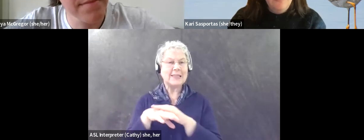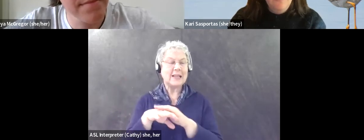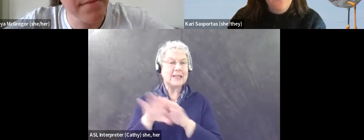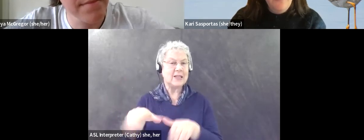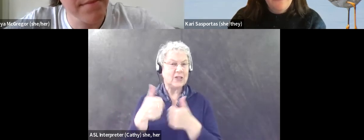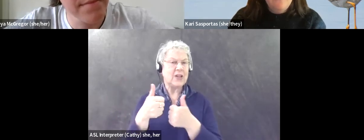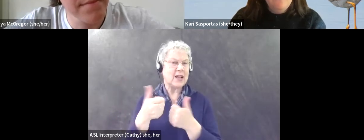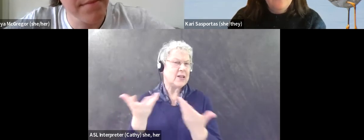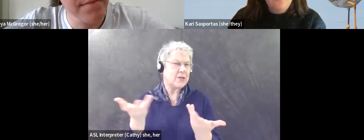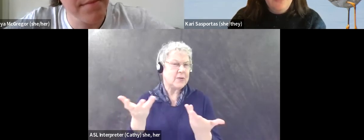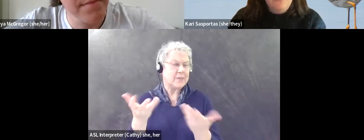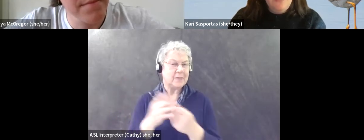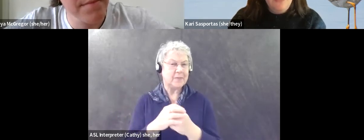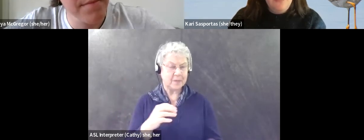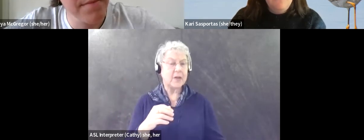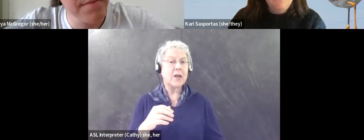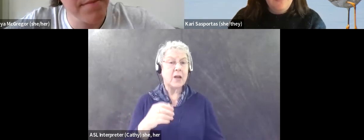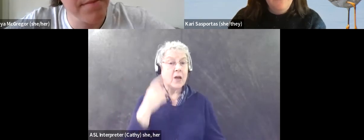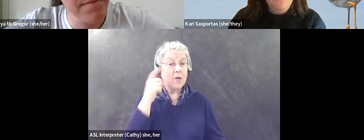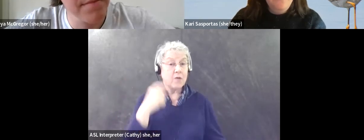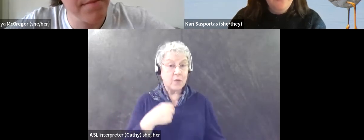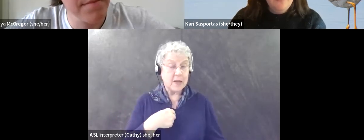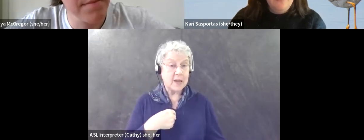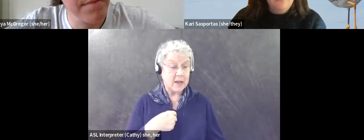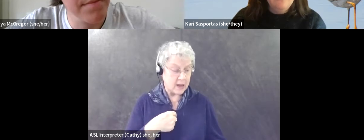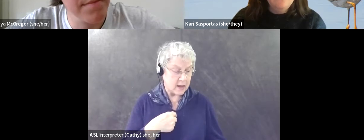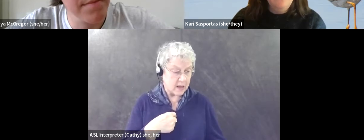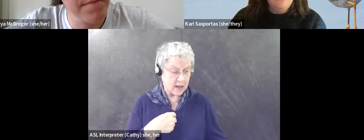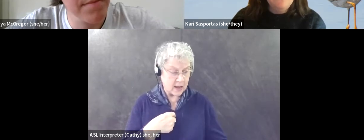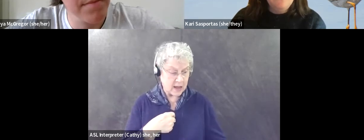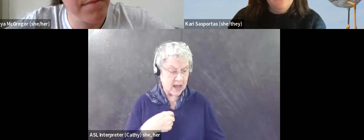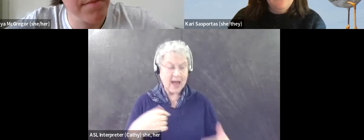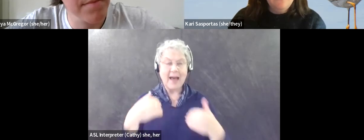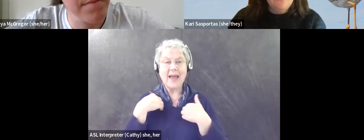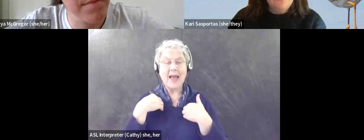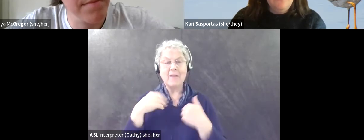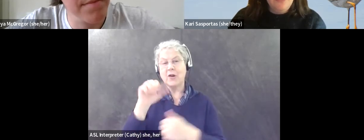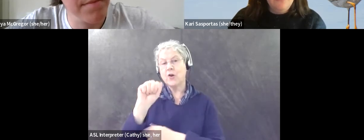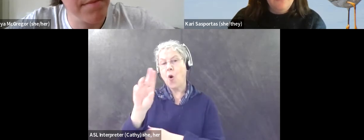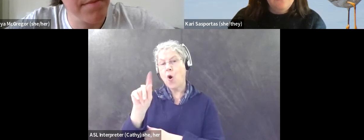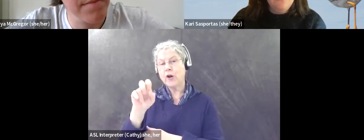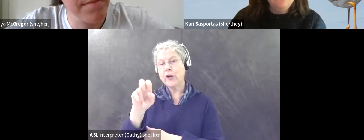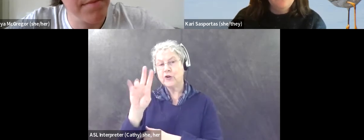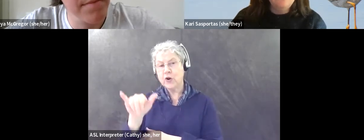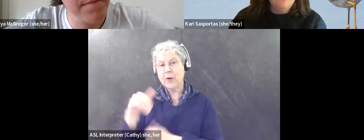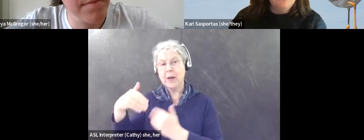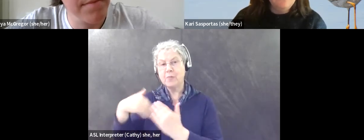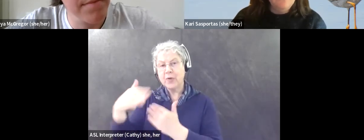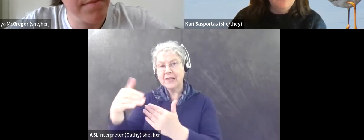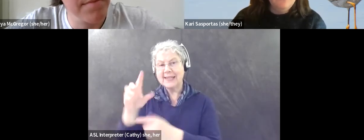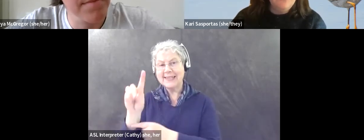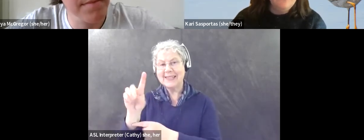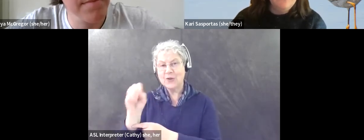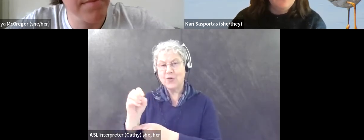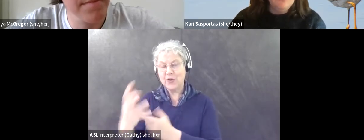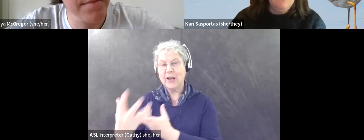for me, I have an auditory processing disorder that is part of the autism.